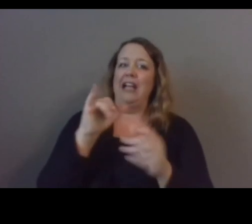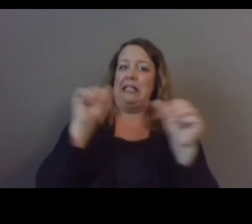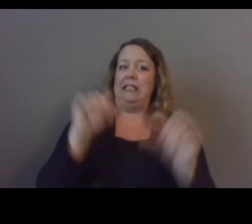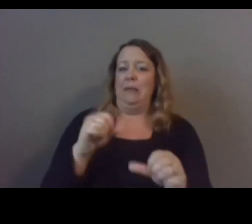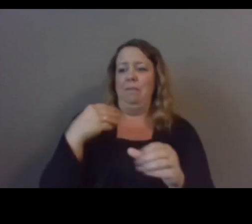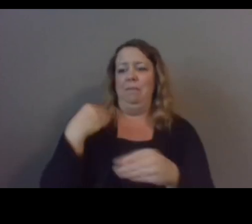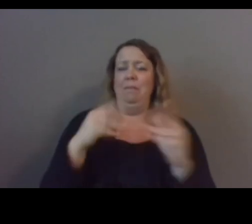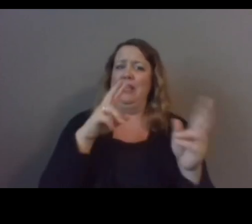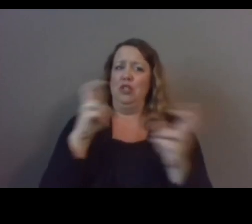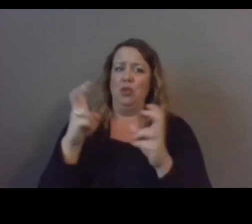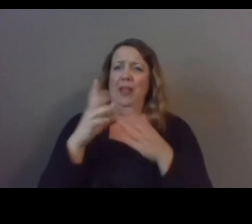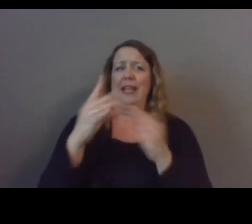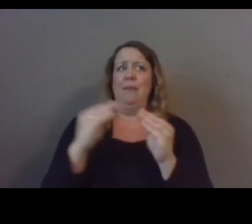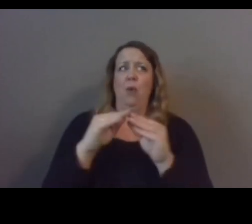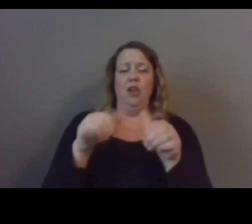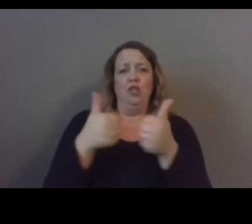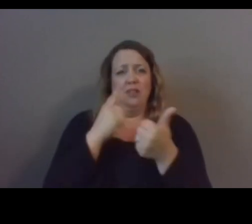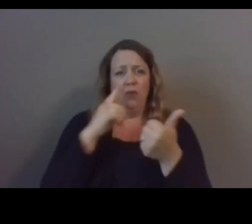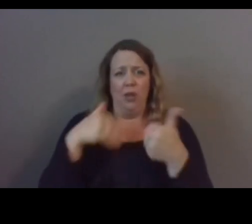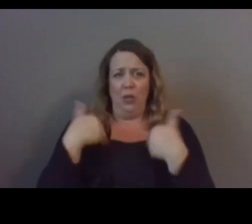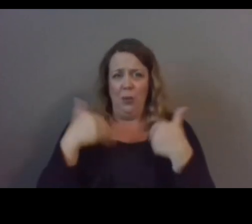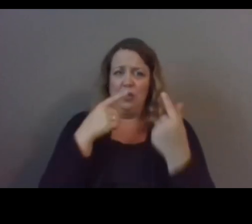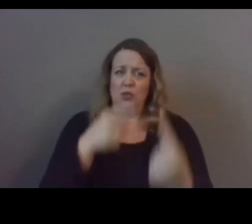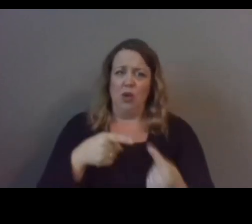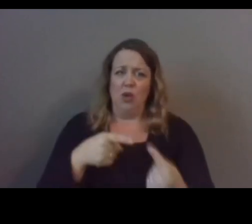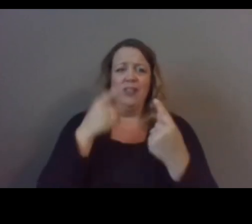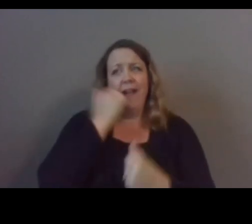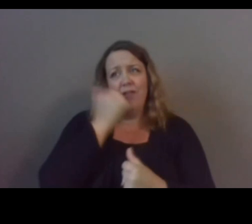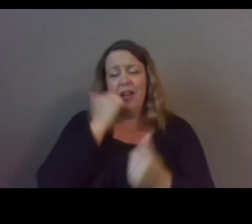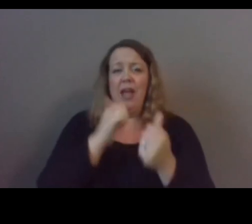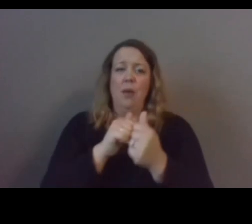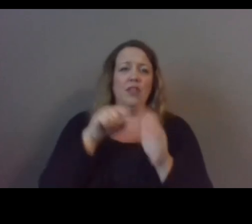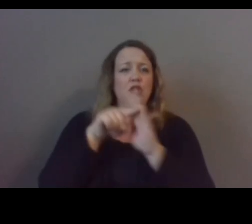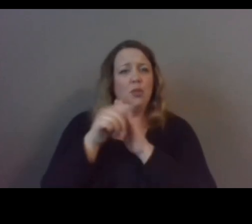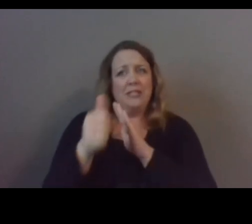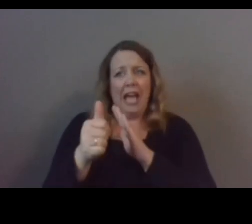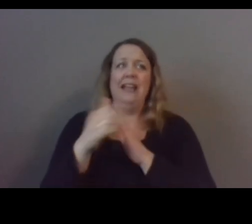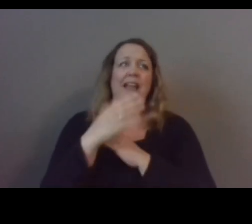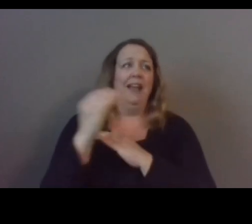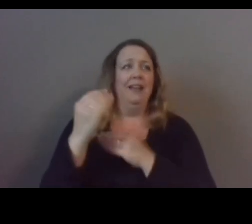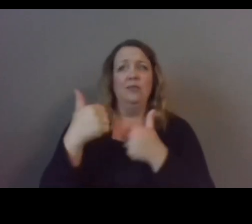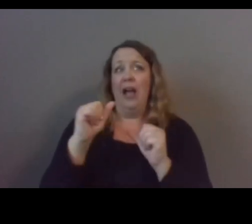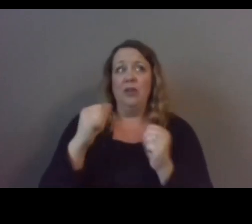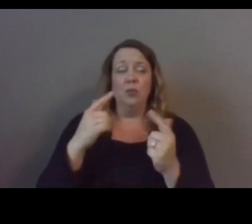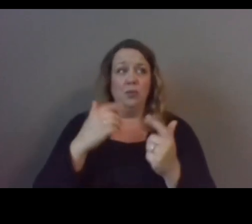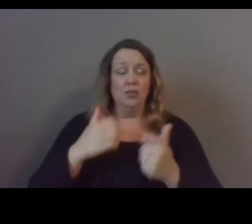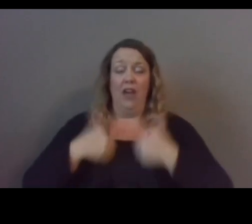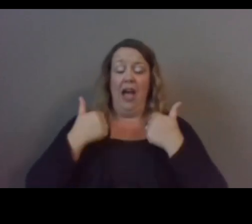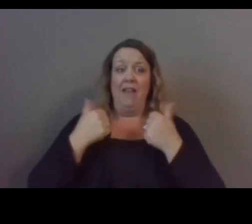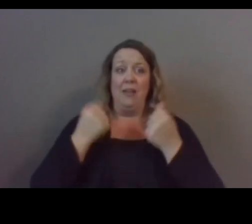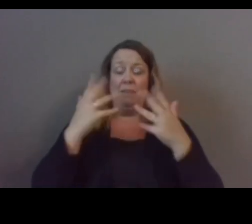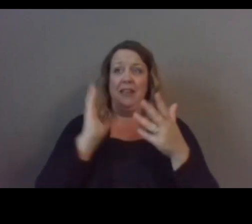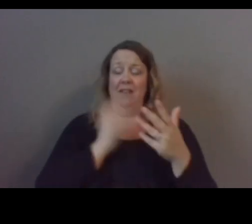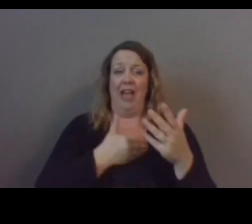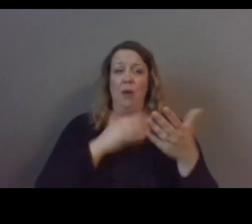youth that are struggling every day with suicide and just trying to survive in many of our communities in